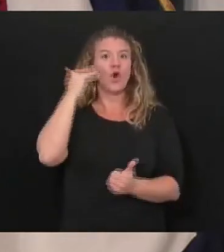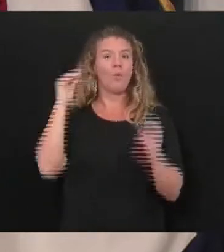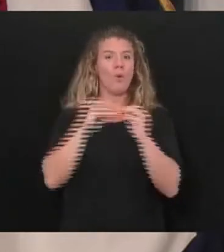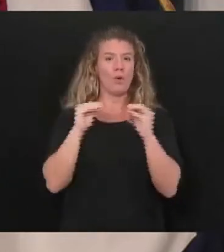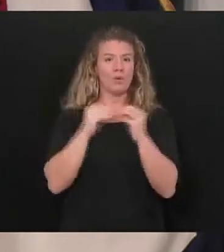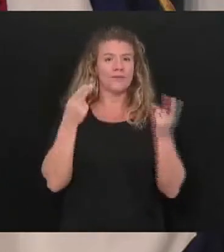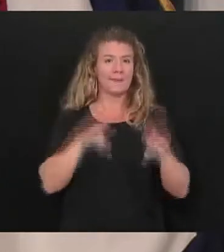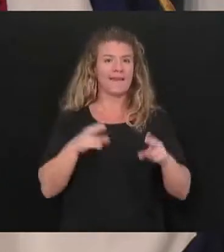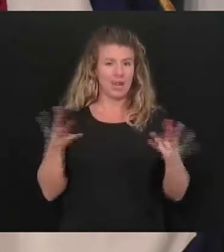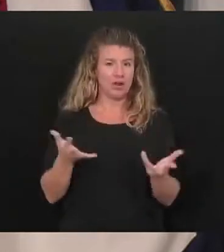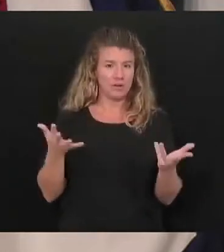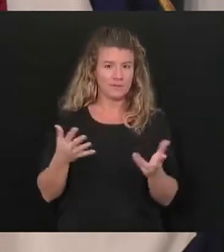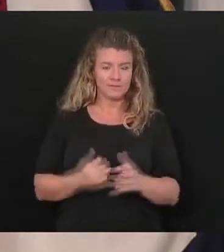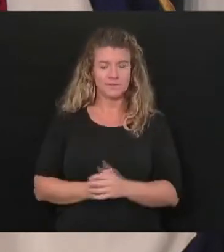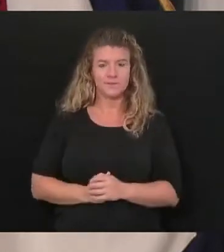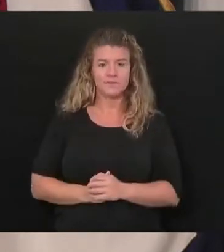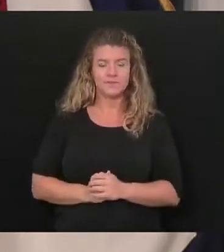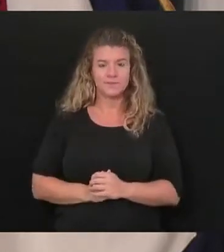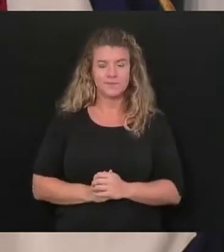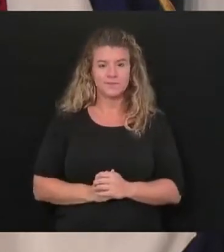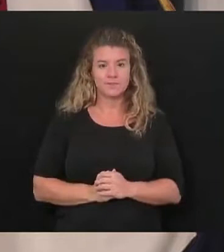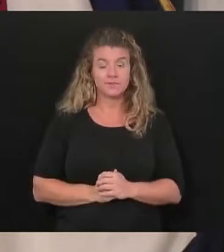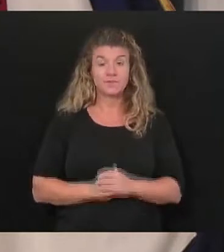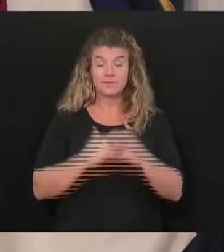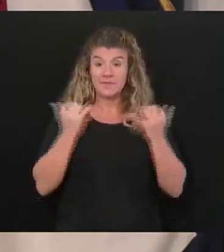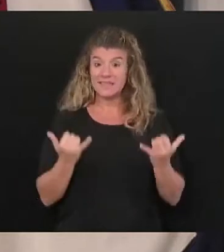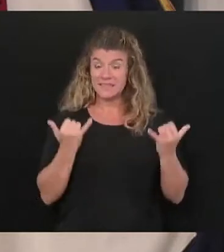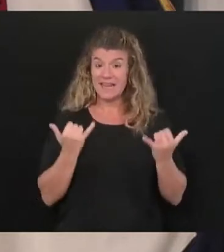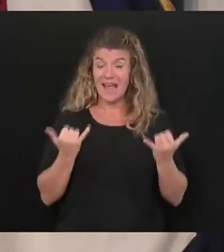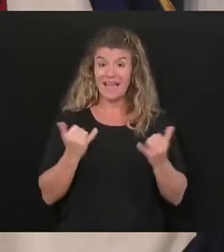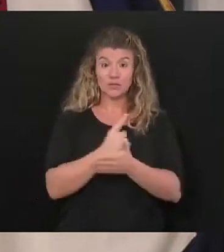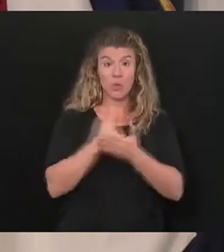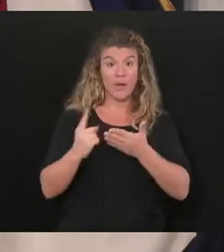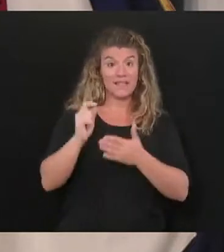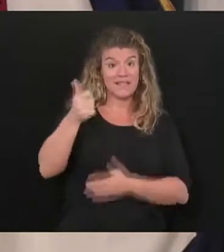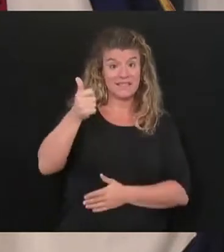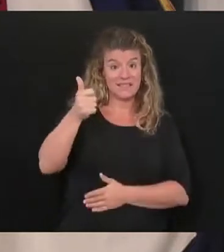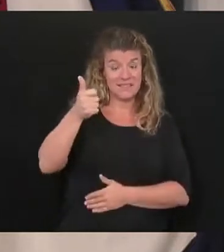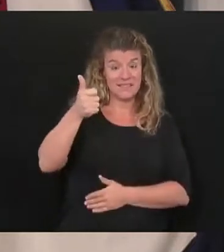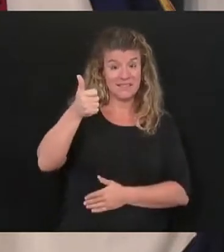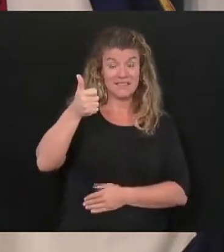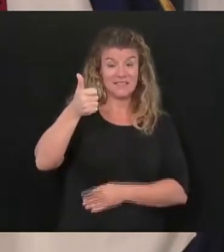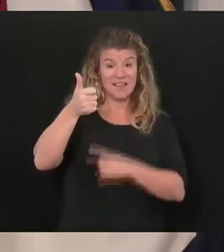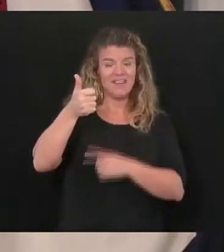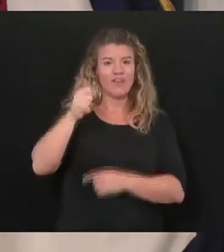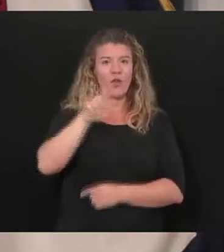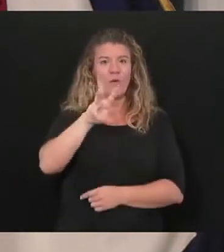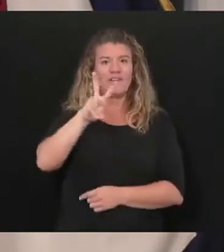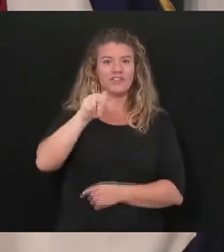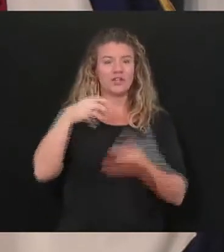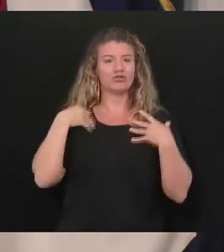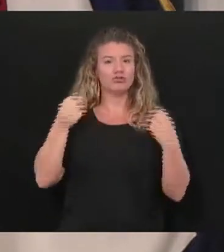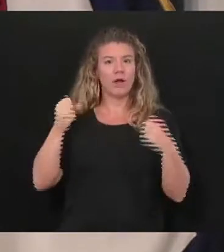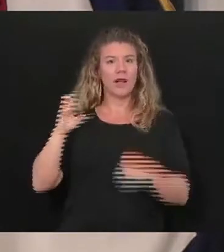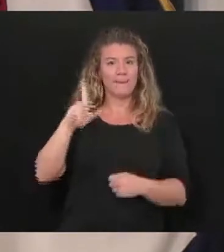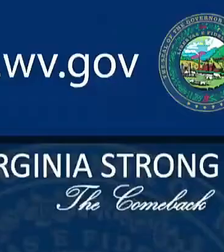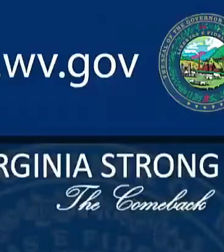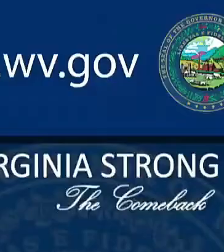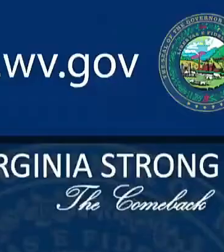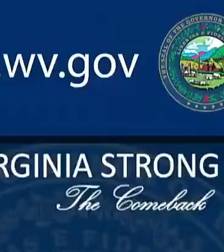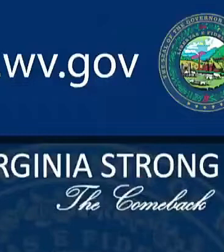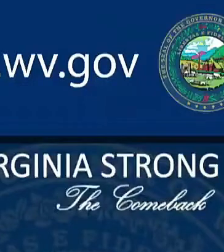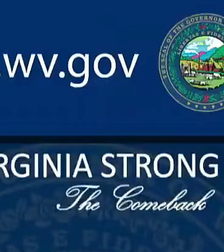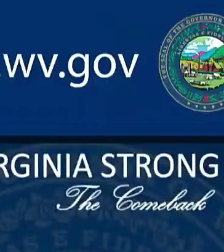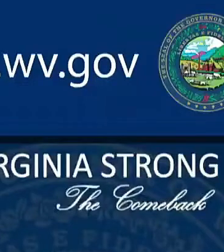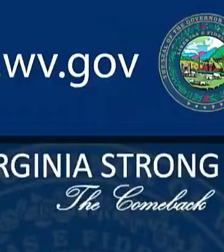Now, today is the beginning of the 10th week and our West Virginia Strong will come back. We are